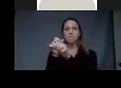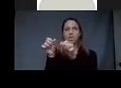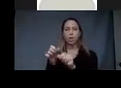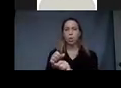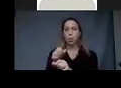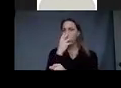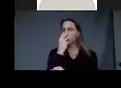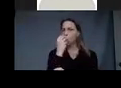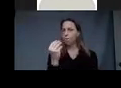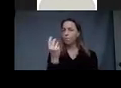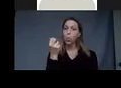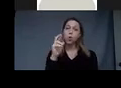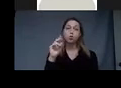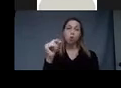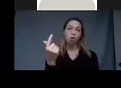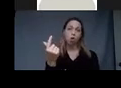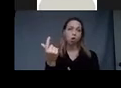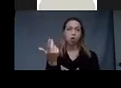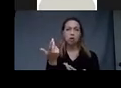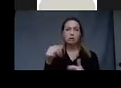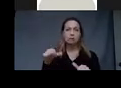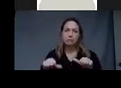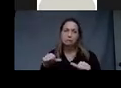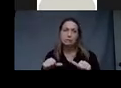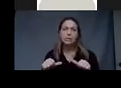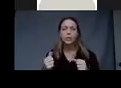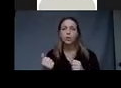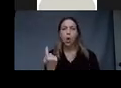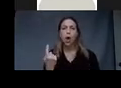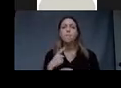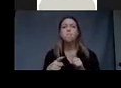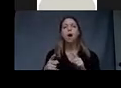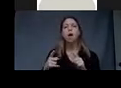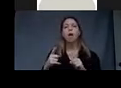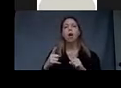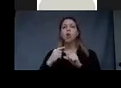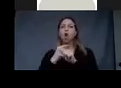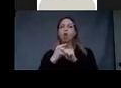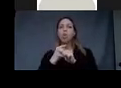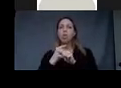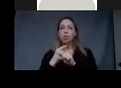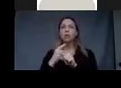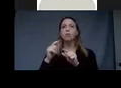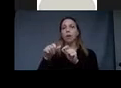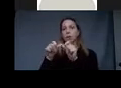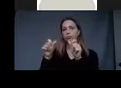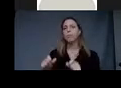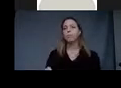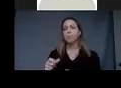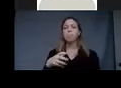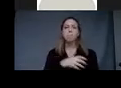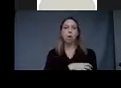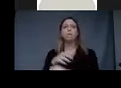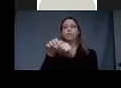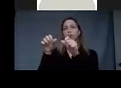wolf or dog, I never know which one it is, but it's certainly a guardian kind of figure and a powerful figure